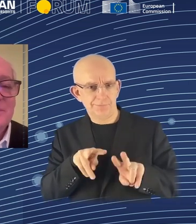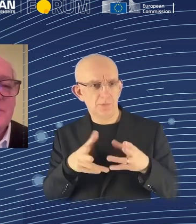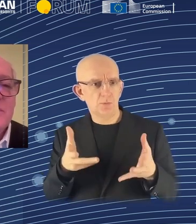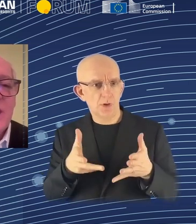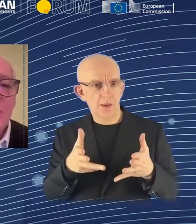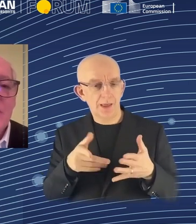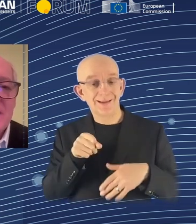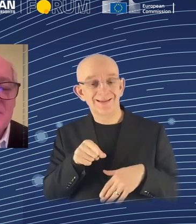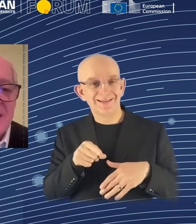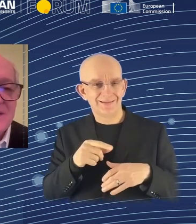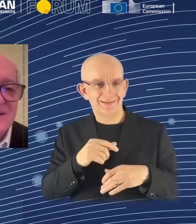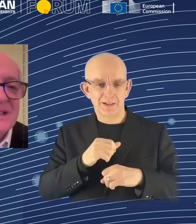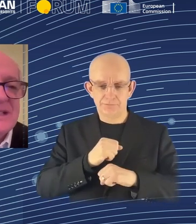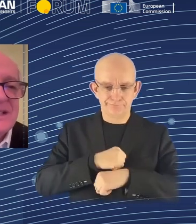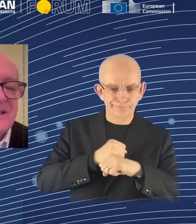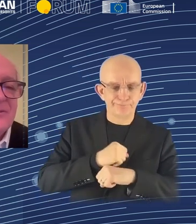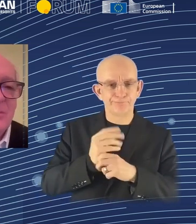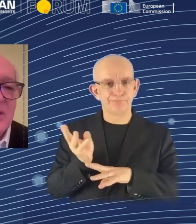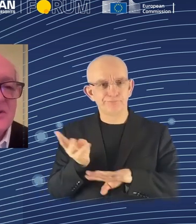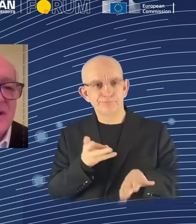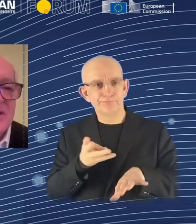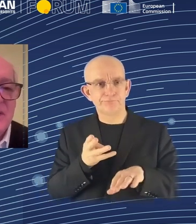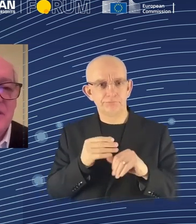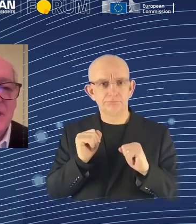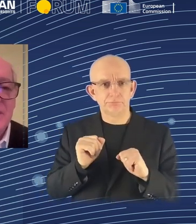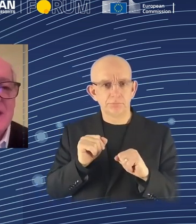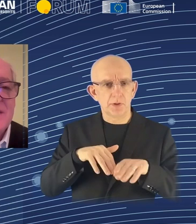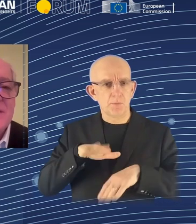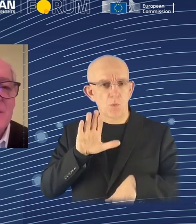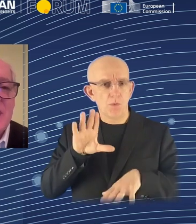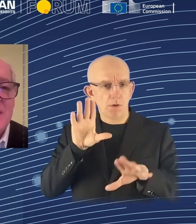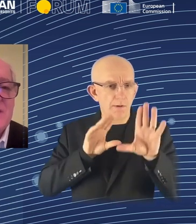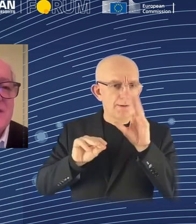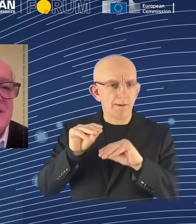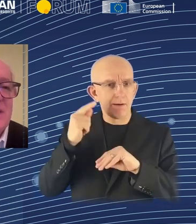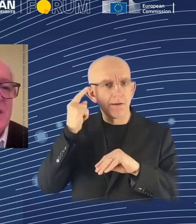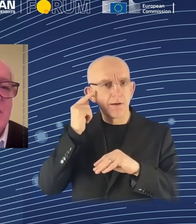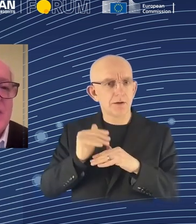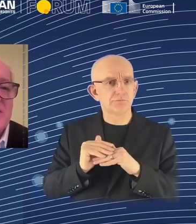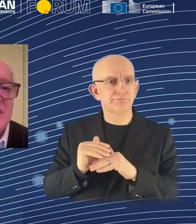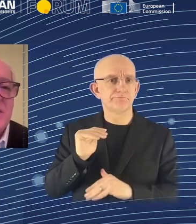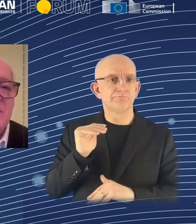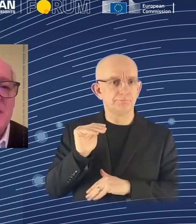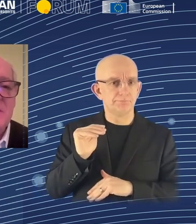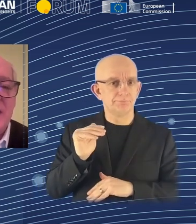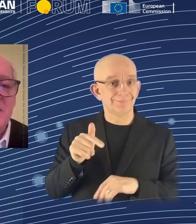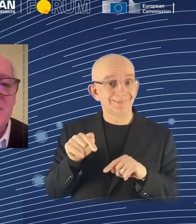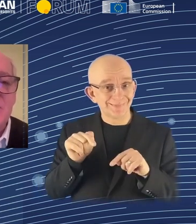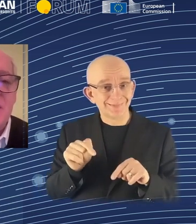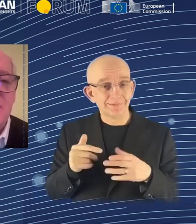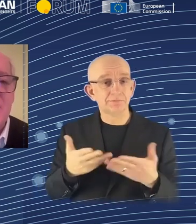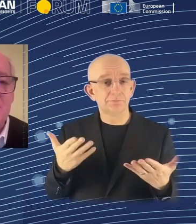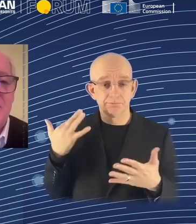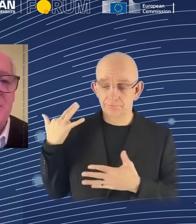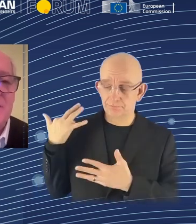And what that has meant for most of the history of the field is machines whose actions can be expected to